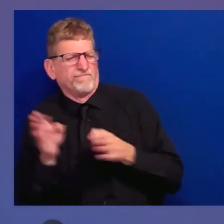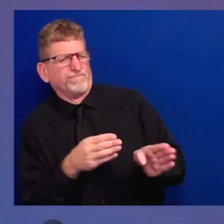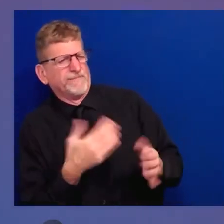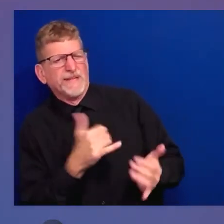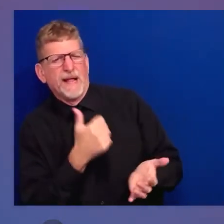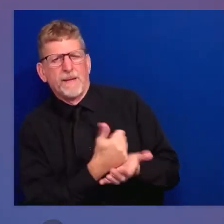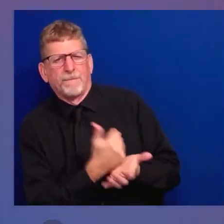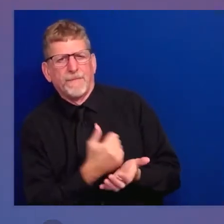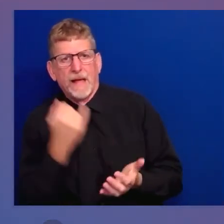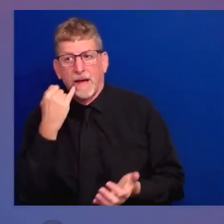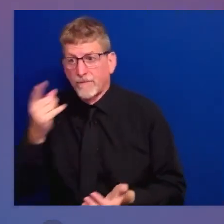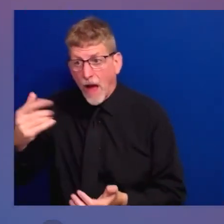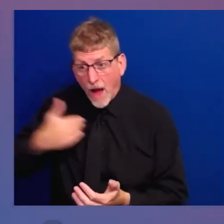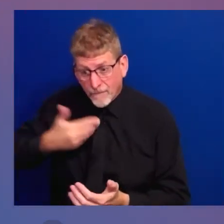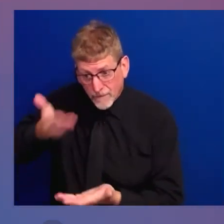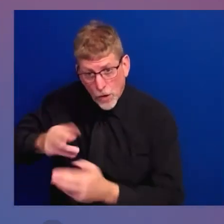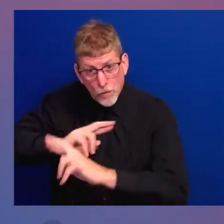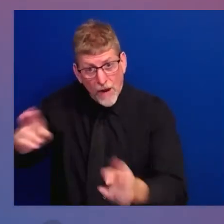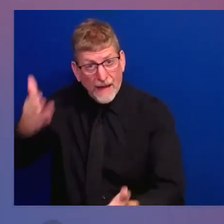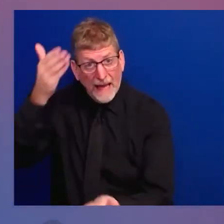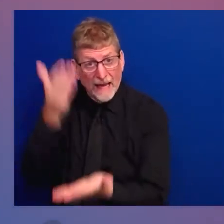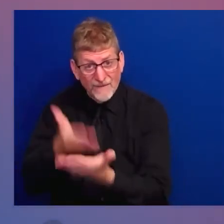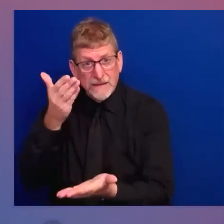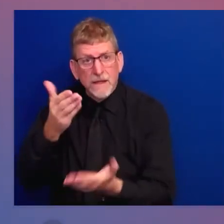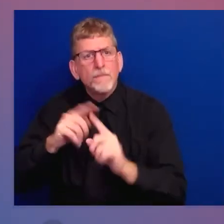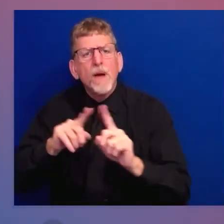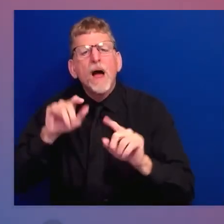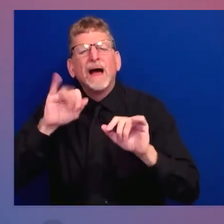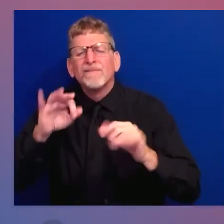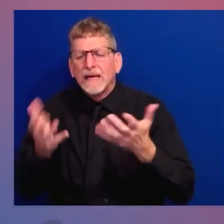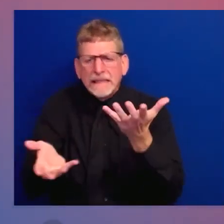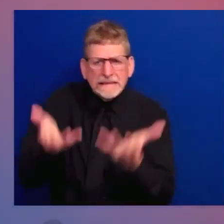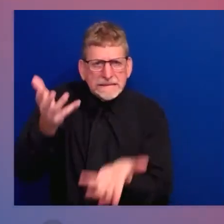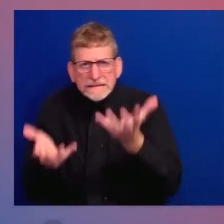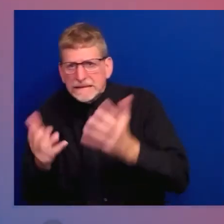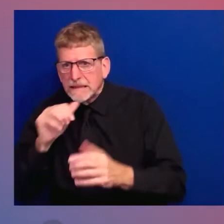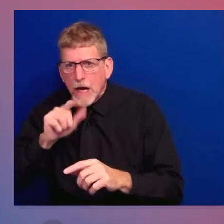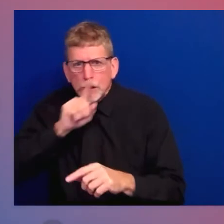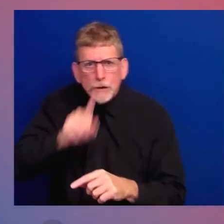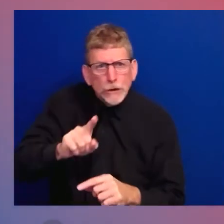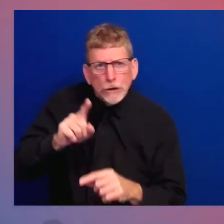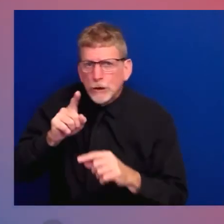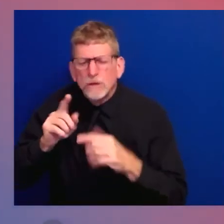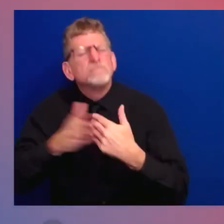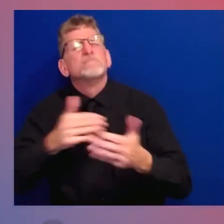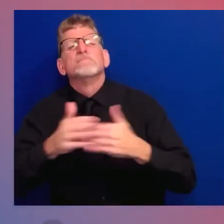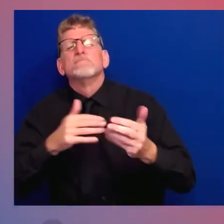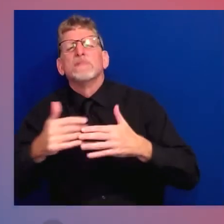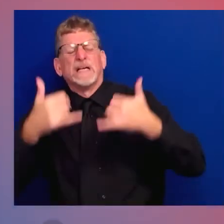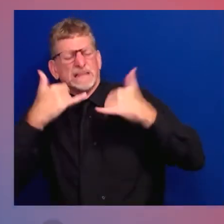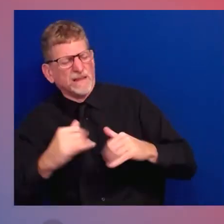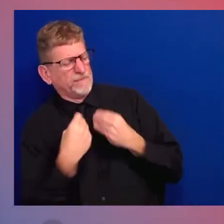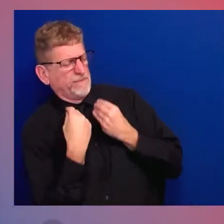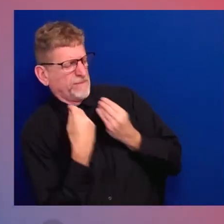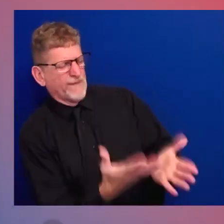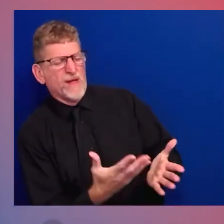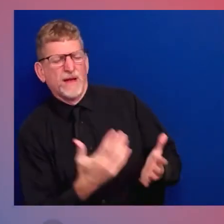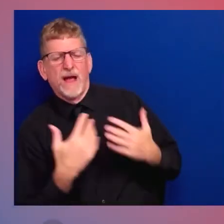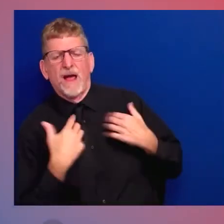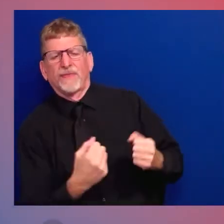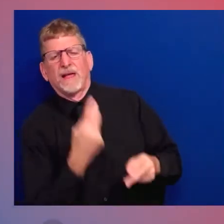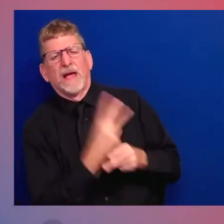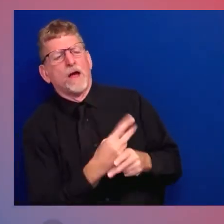or another, the decision we should favor is caring for our veterans while we continue to learn more, not waiting, not waiting.